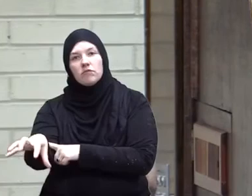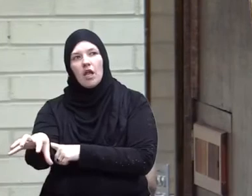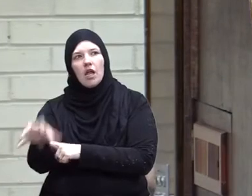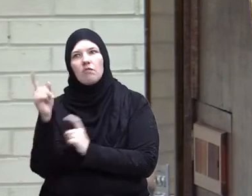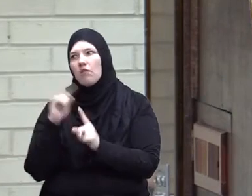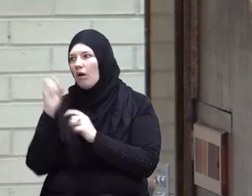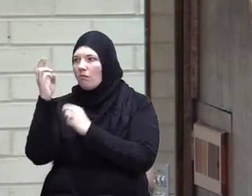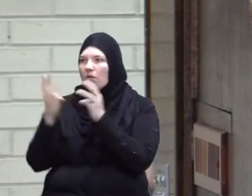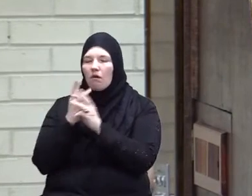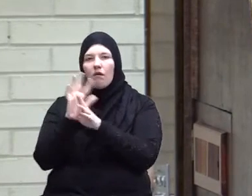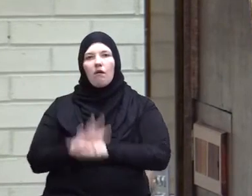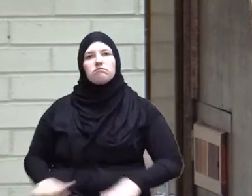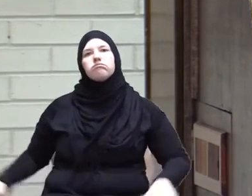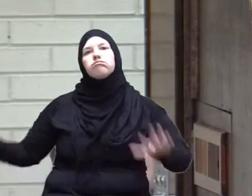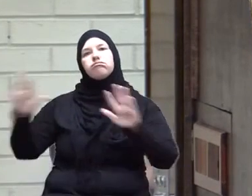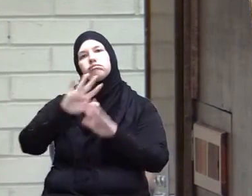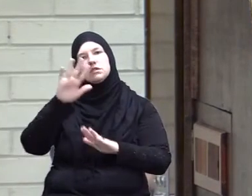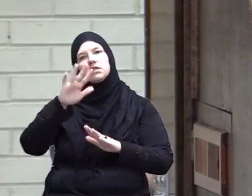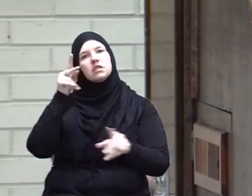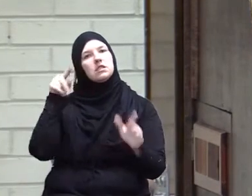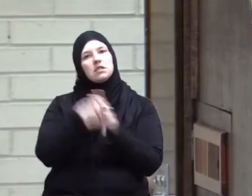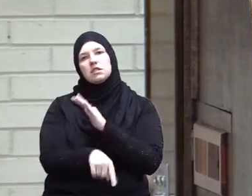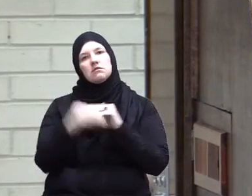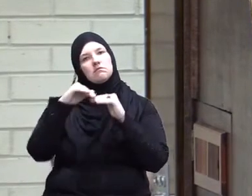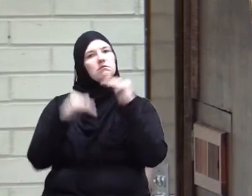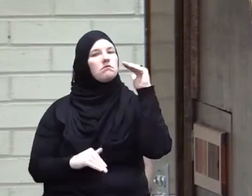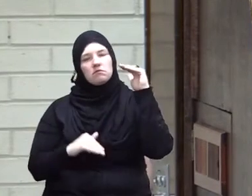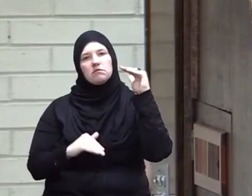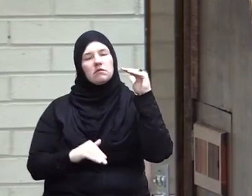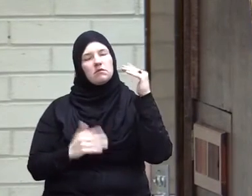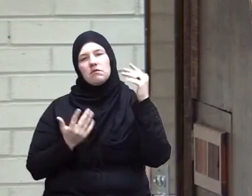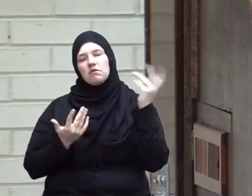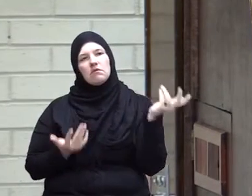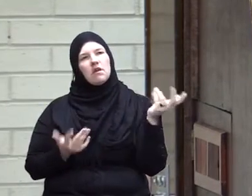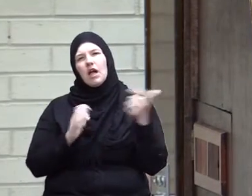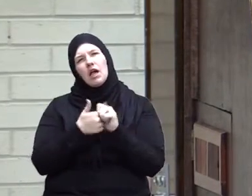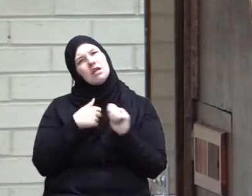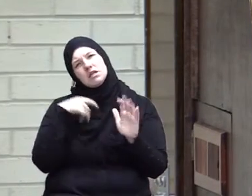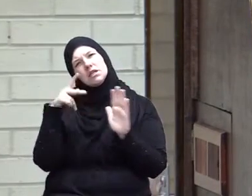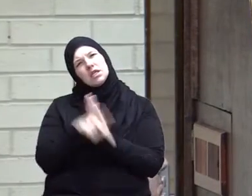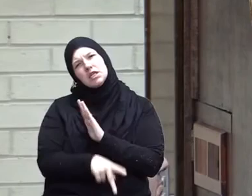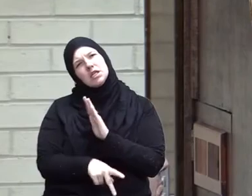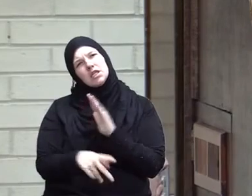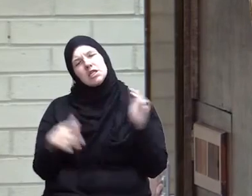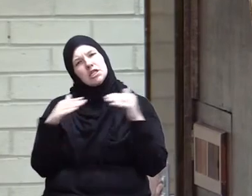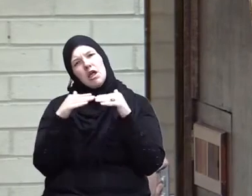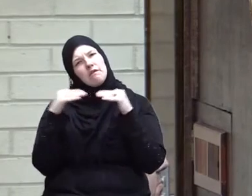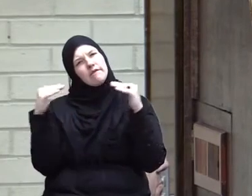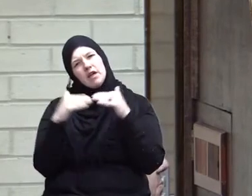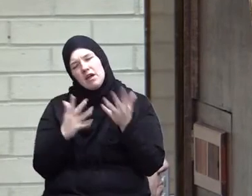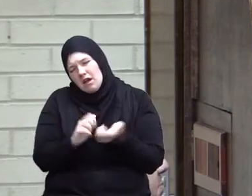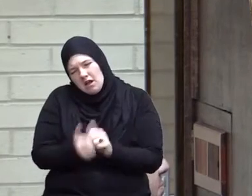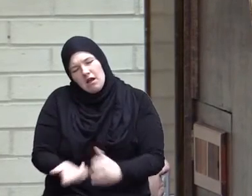have been killed unjustly how could you kill a child justly